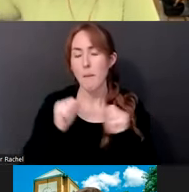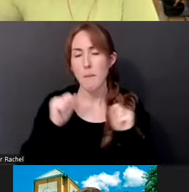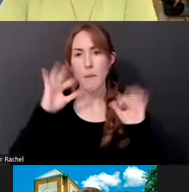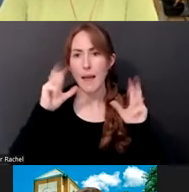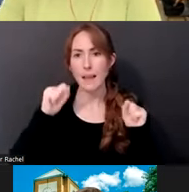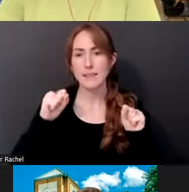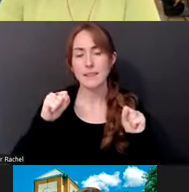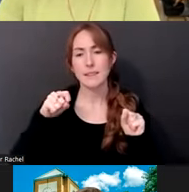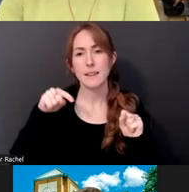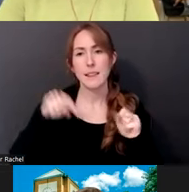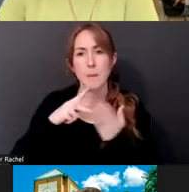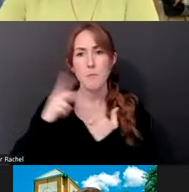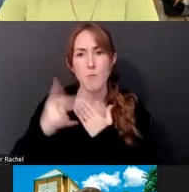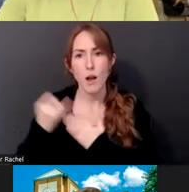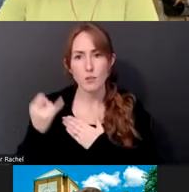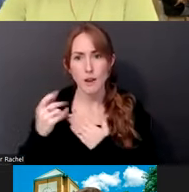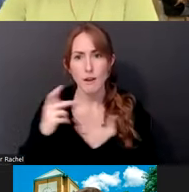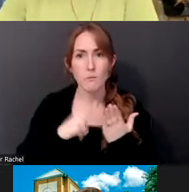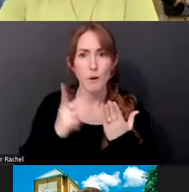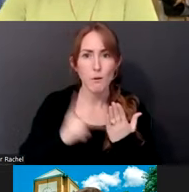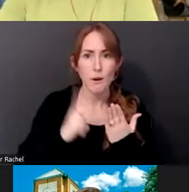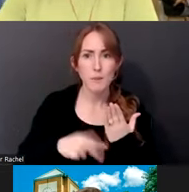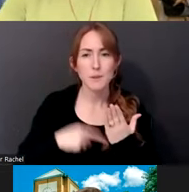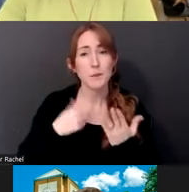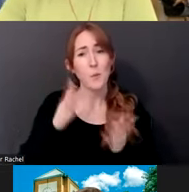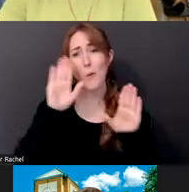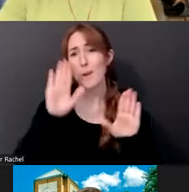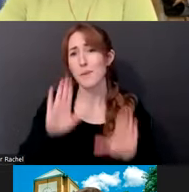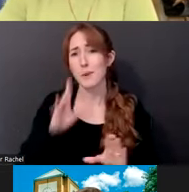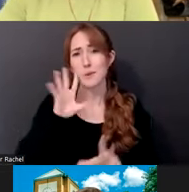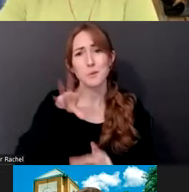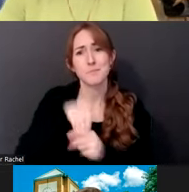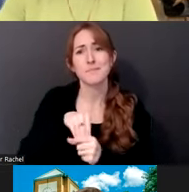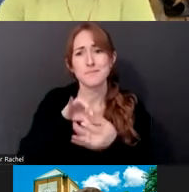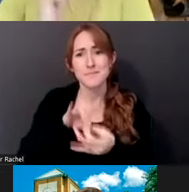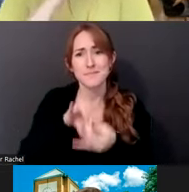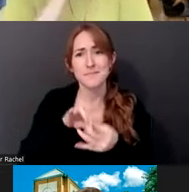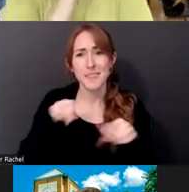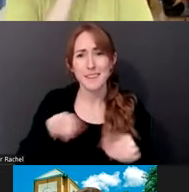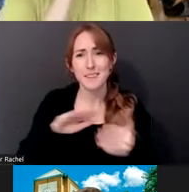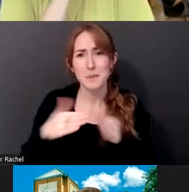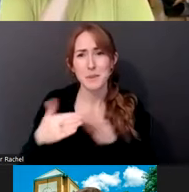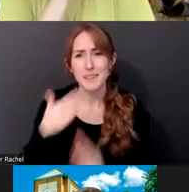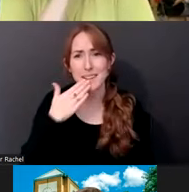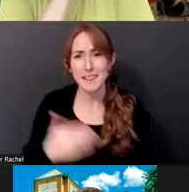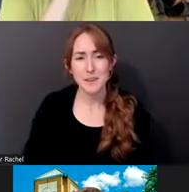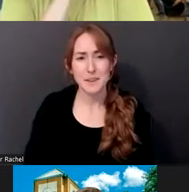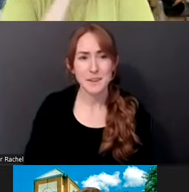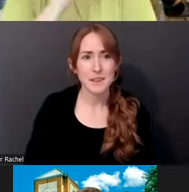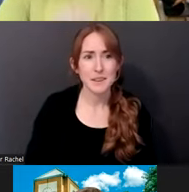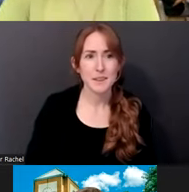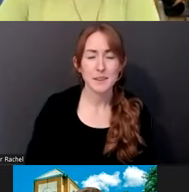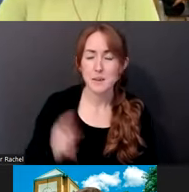And it's just wonderful to be part of this community. you. Yeah. Thank you so much. Walter.